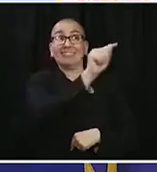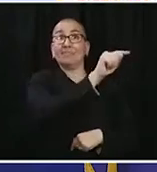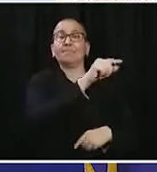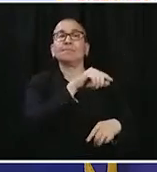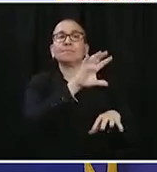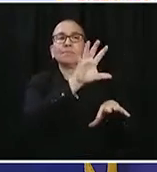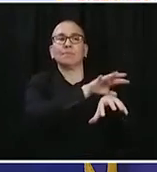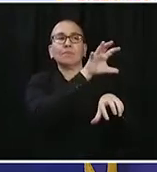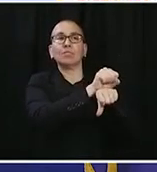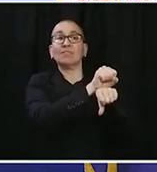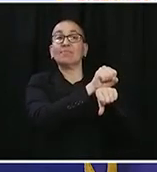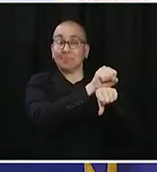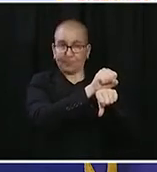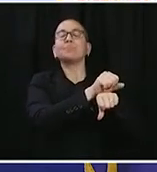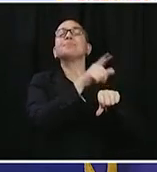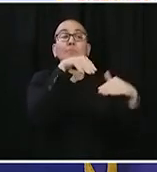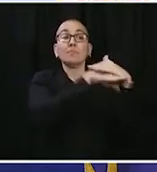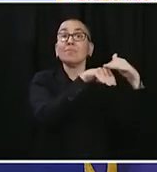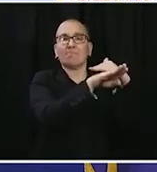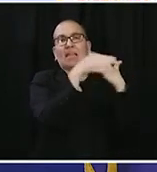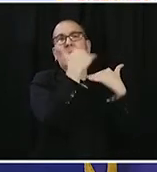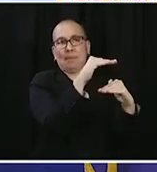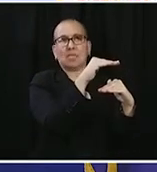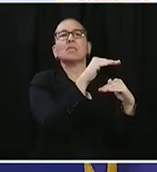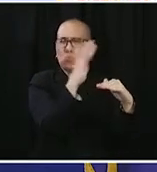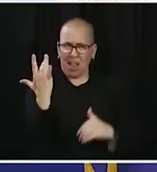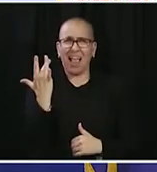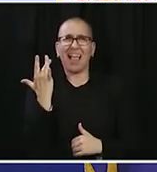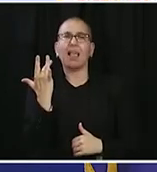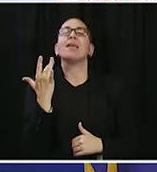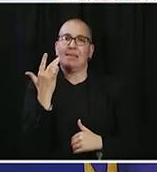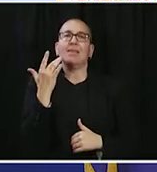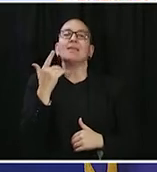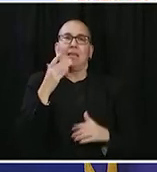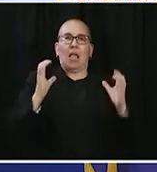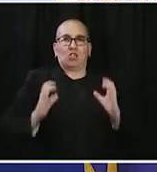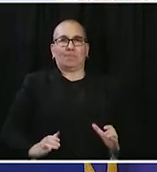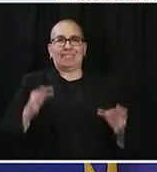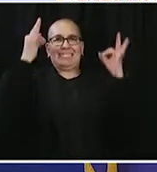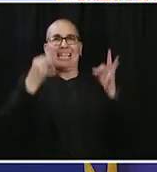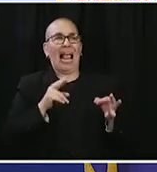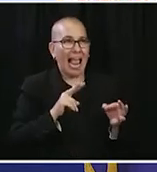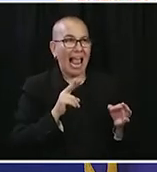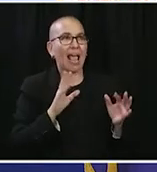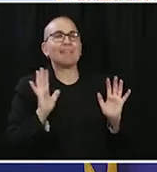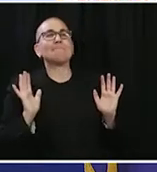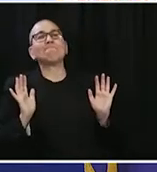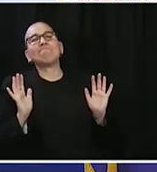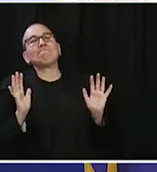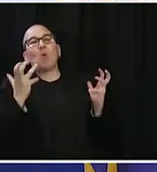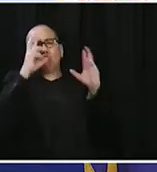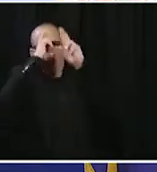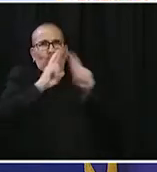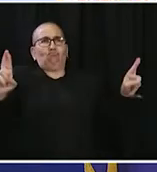So on June 4th, we're going to enter phase two of our stay safe plan. It's going to allow outdoor dining at restaurants and bars and a measured reopening of salons,